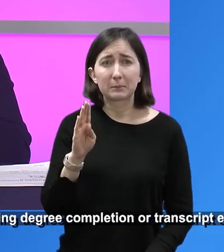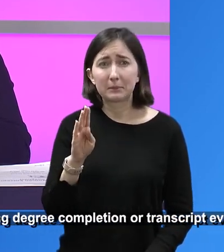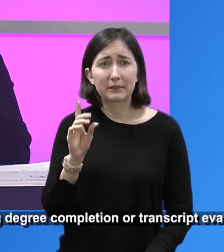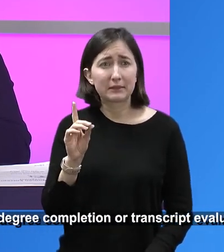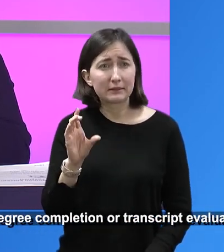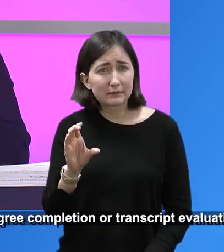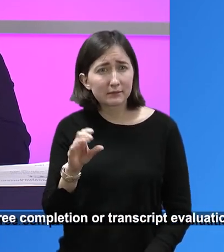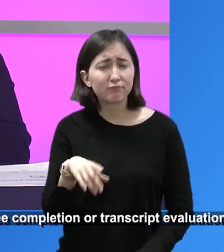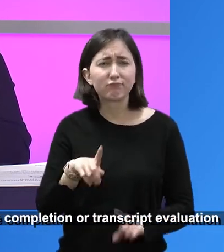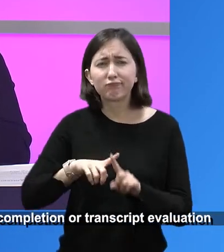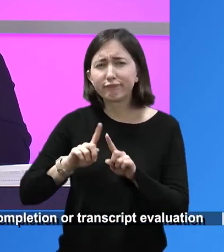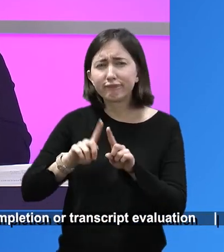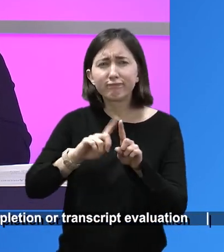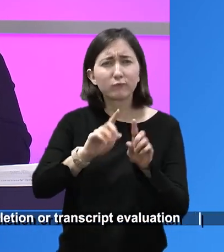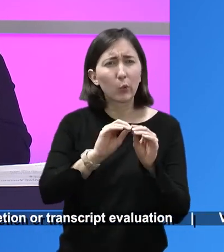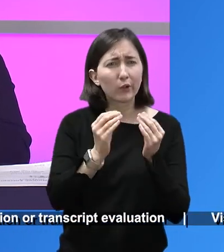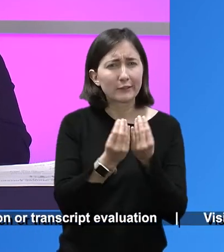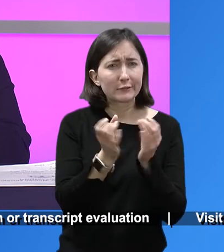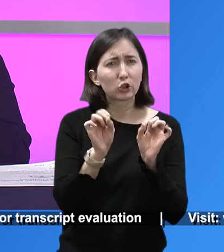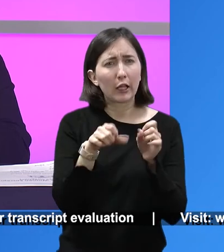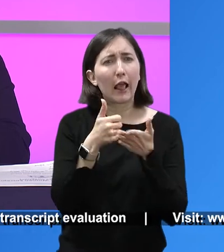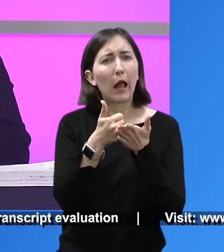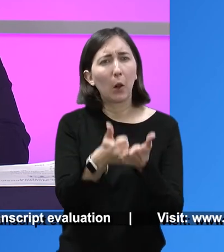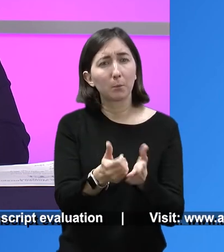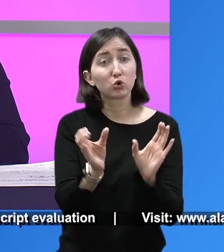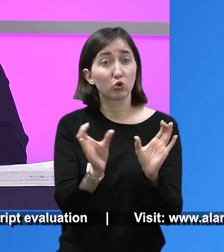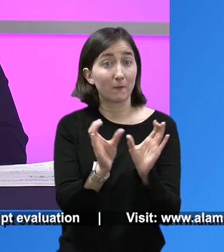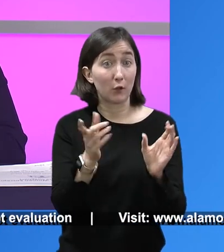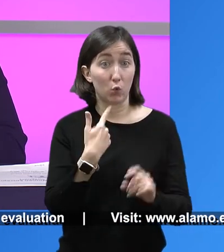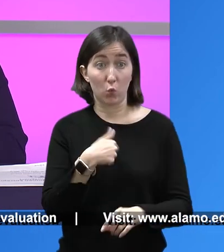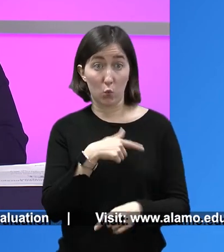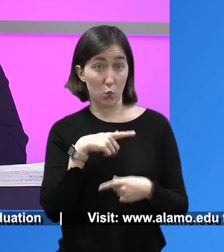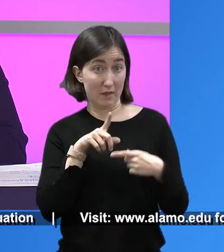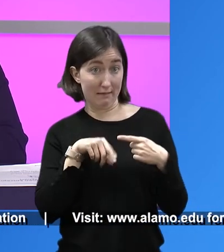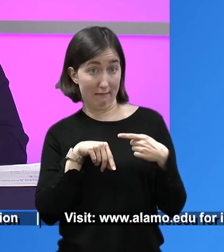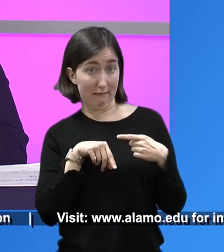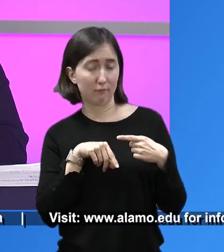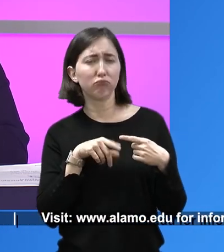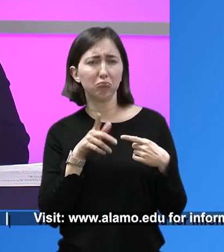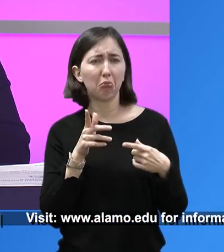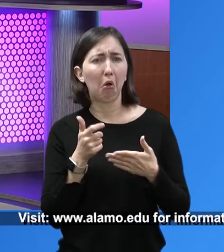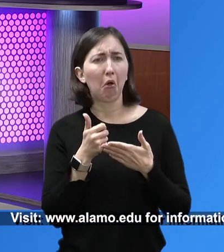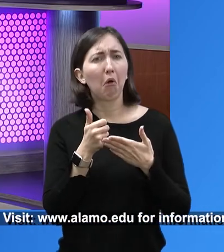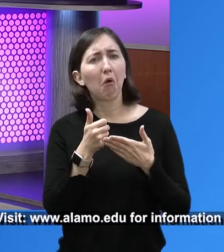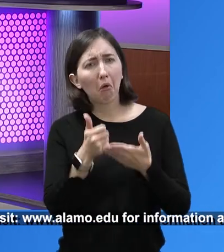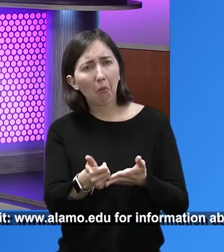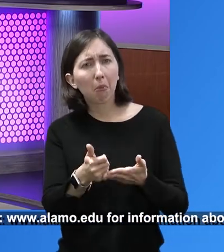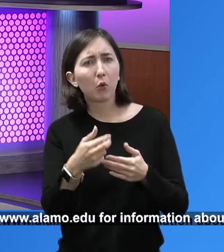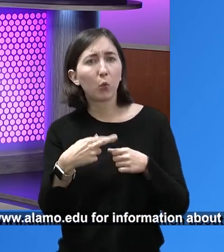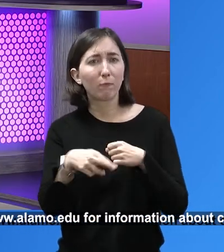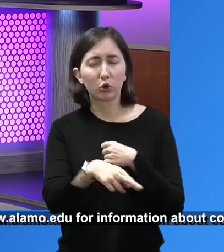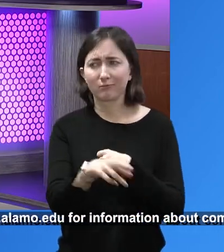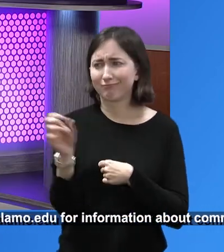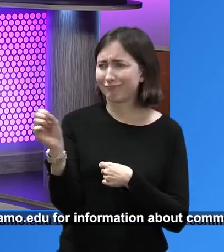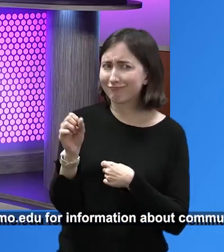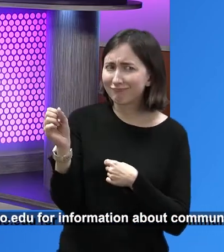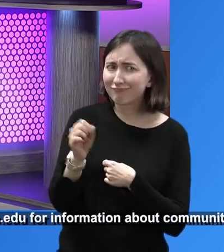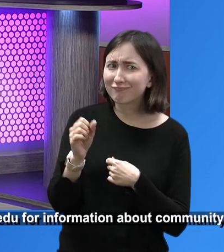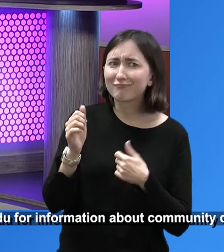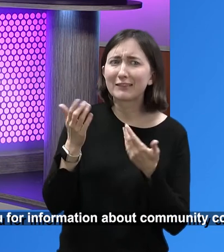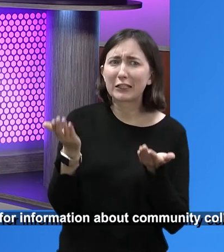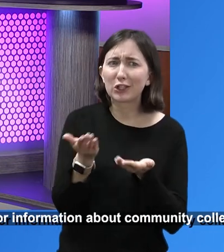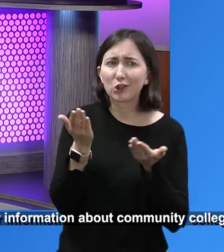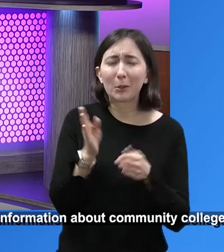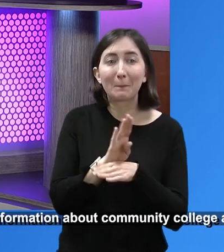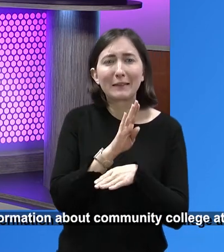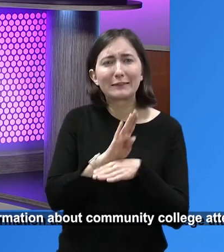SBDC. Someone who is going to specifically help them with certifications if we can't do it. That's right. So yeah, we have a really great business community in San